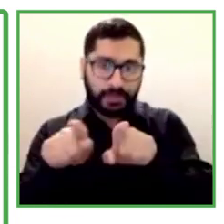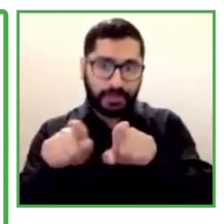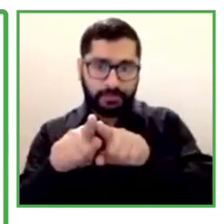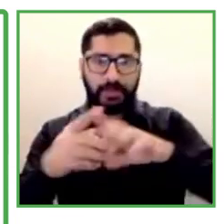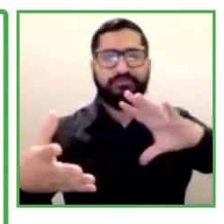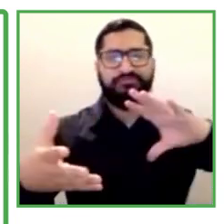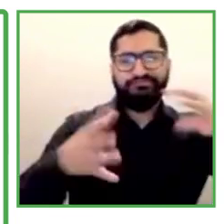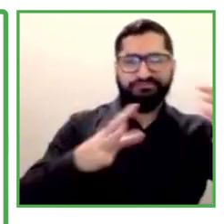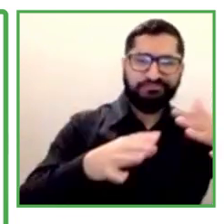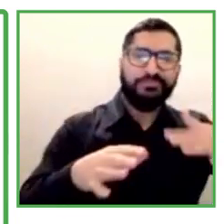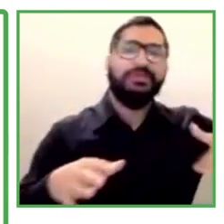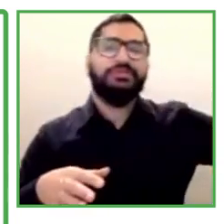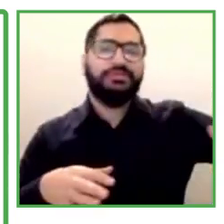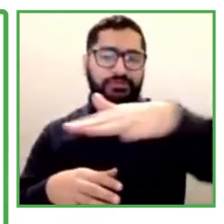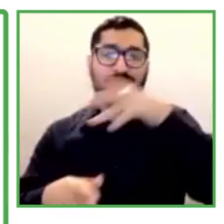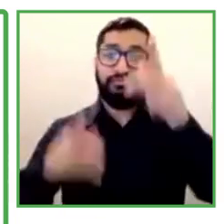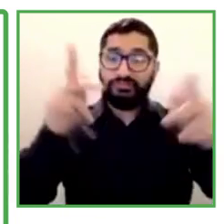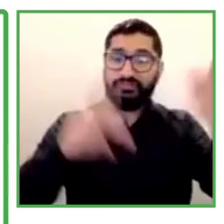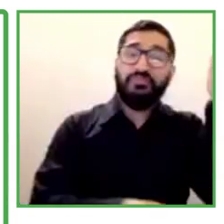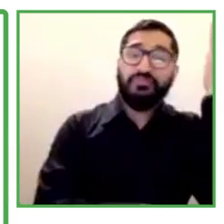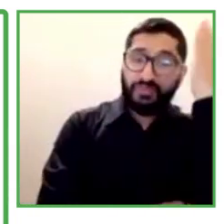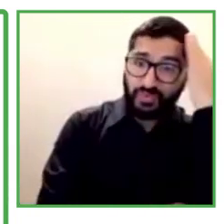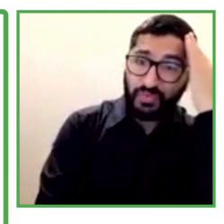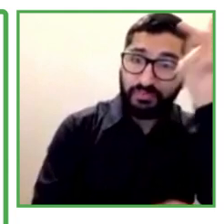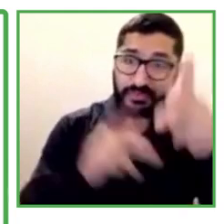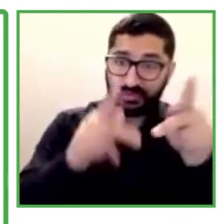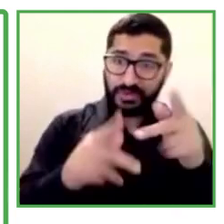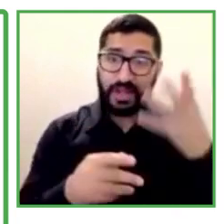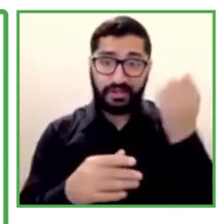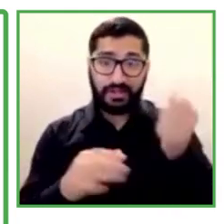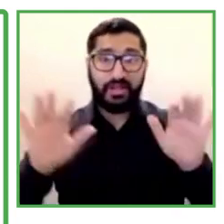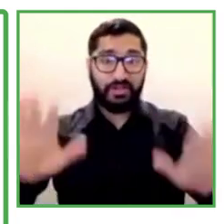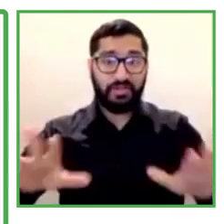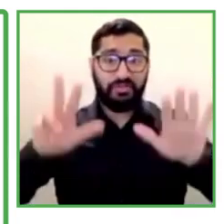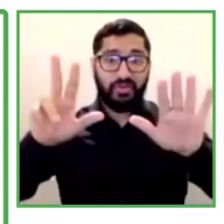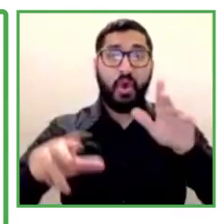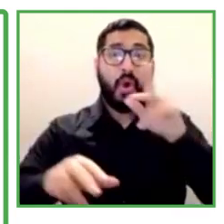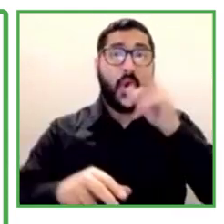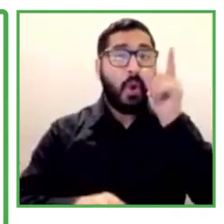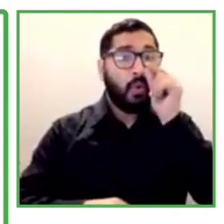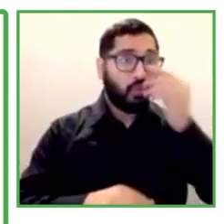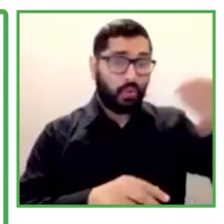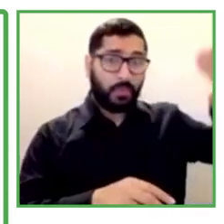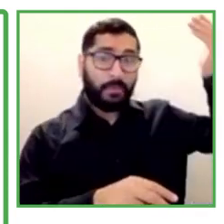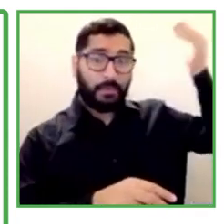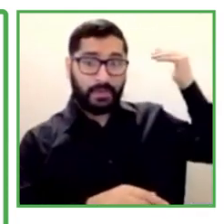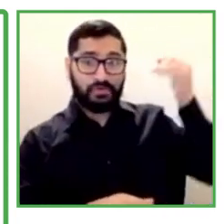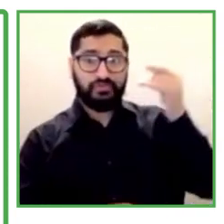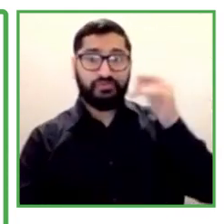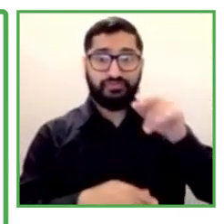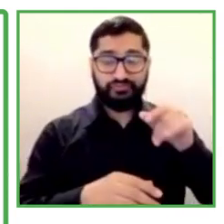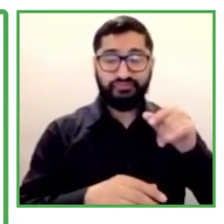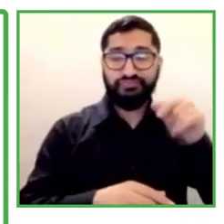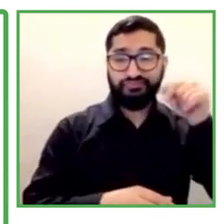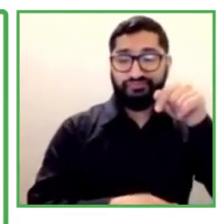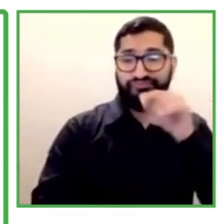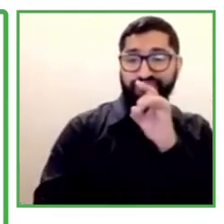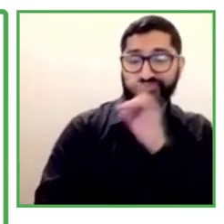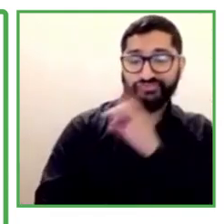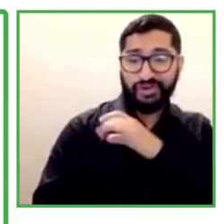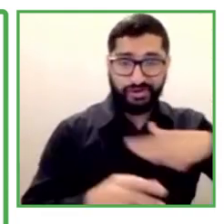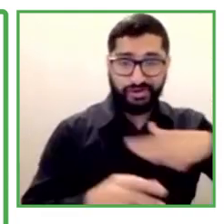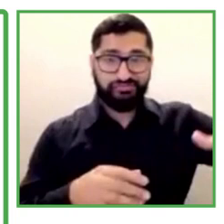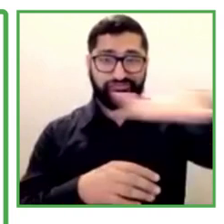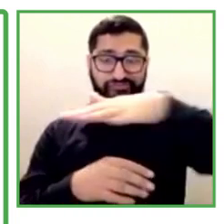maybe you know that in 2019, we had an important situation nationally, and we